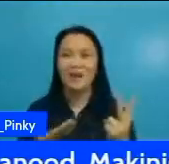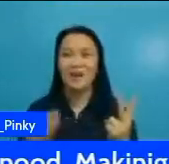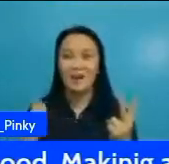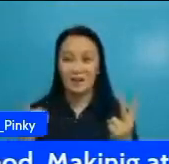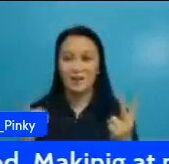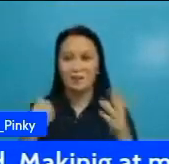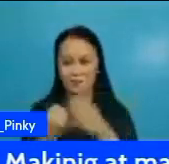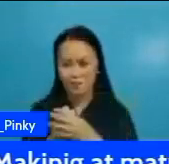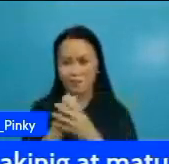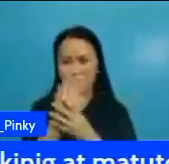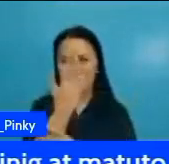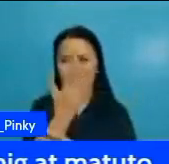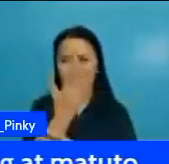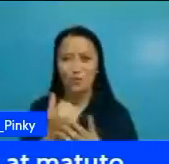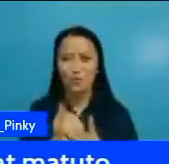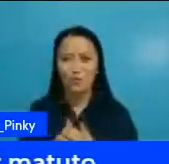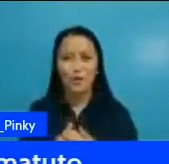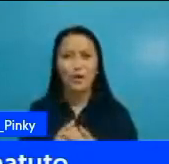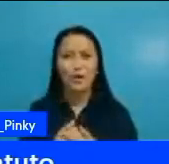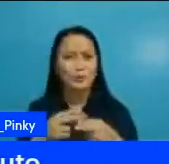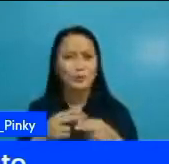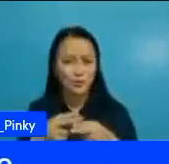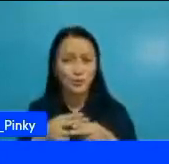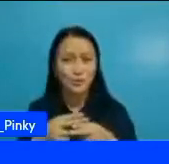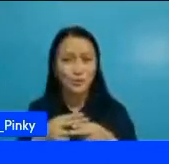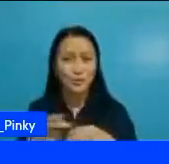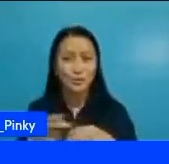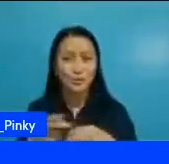and engaged with athletes from different countries